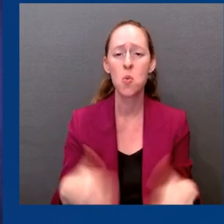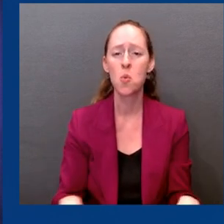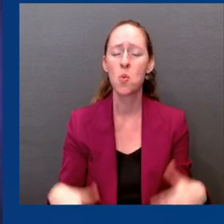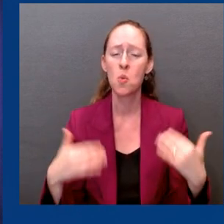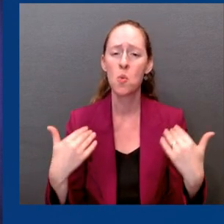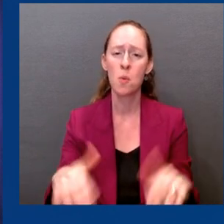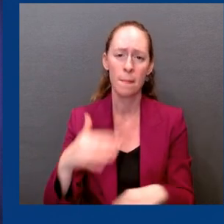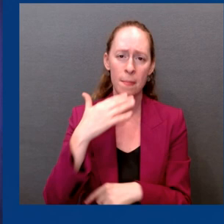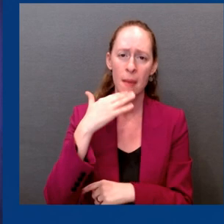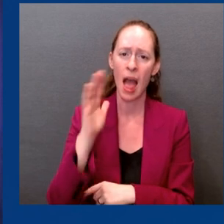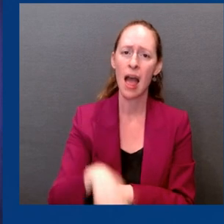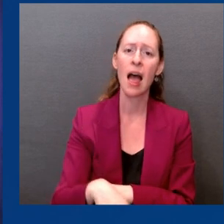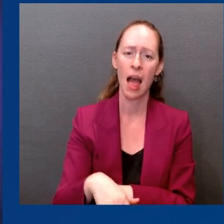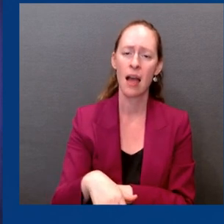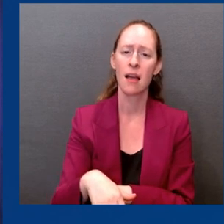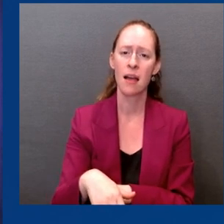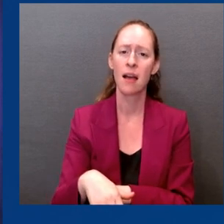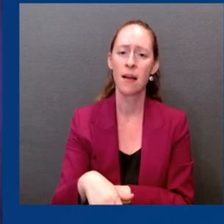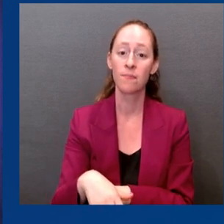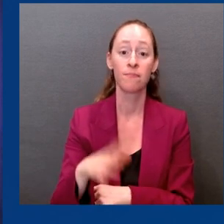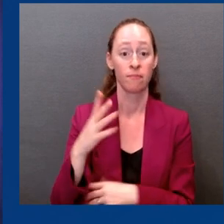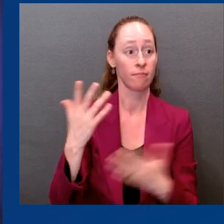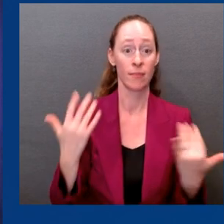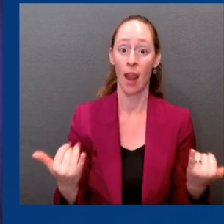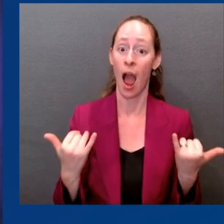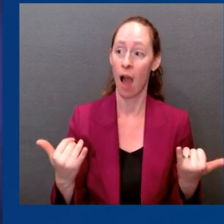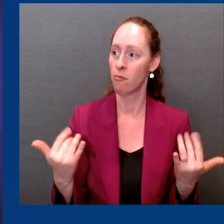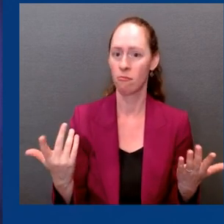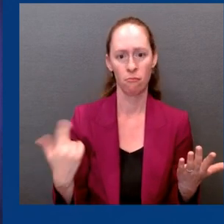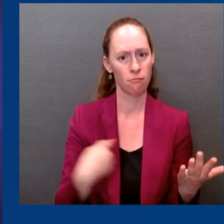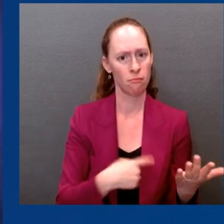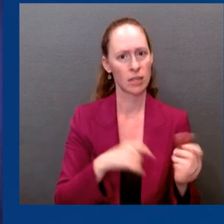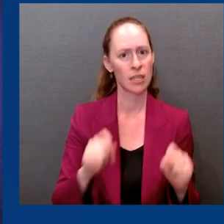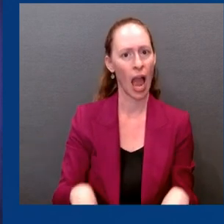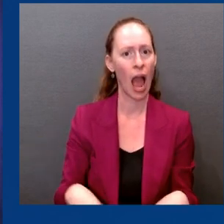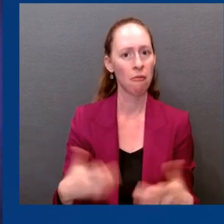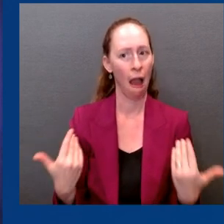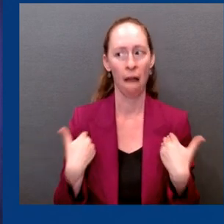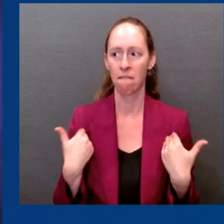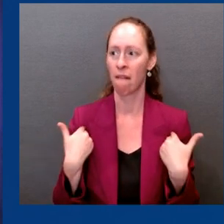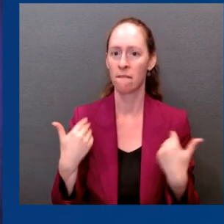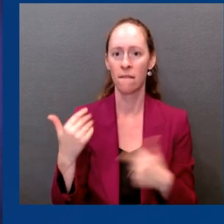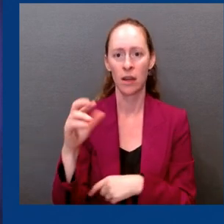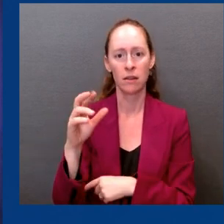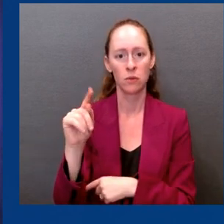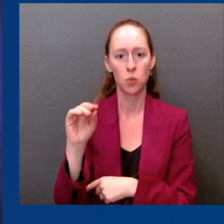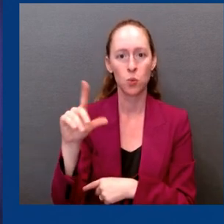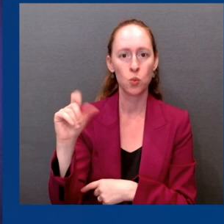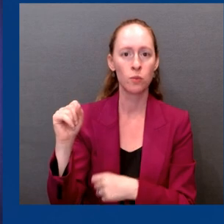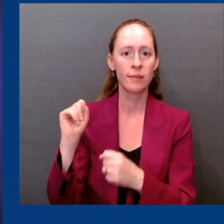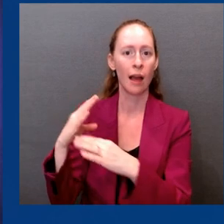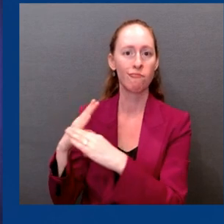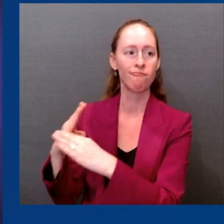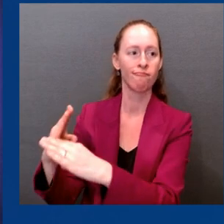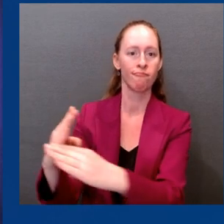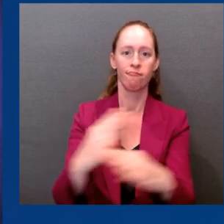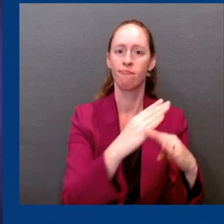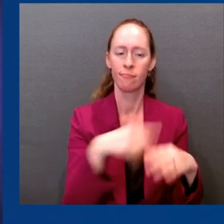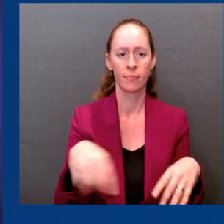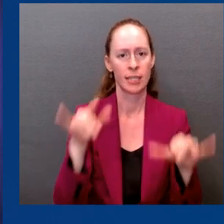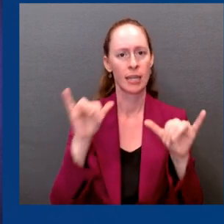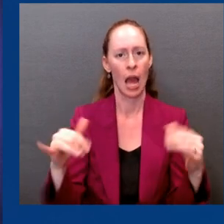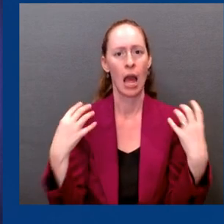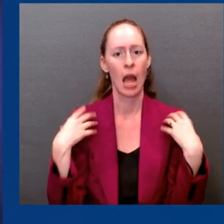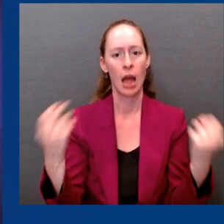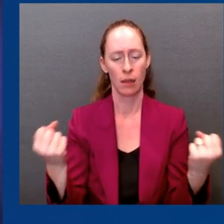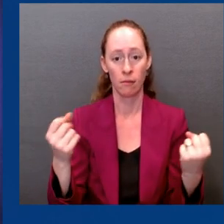If people stay up to date on their vaccines, if people get treated if they have a breakthrough infection, we can make deaths from this virus vanishingly rare.